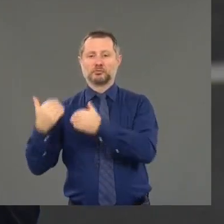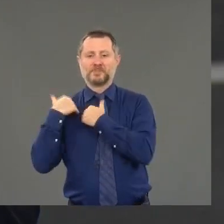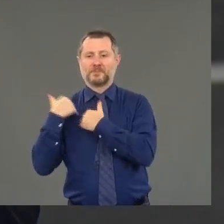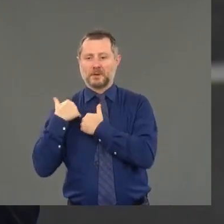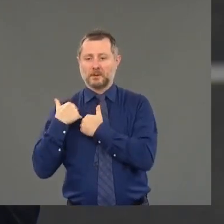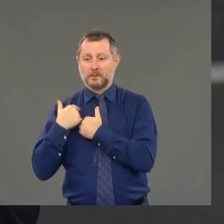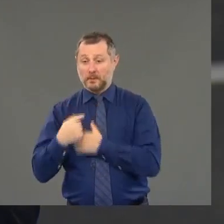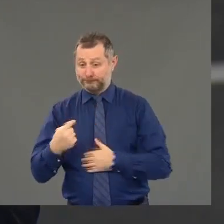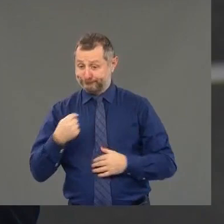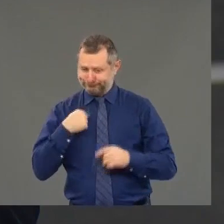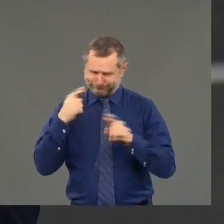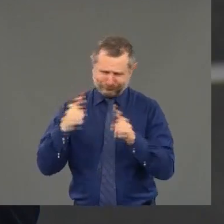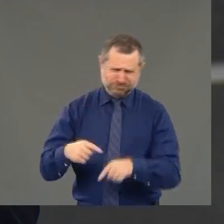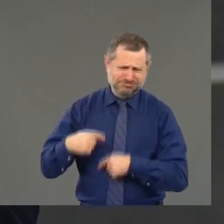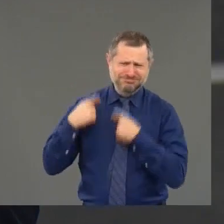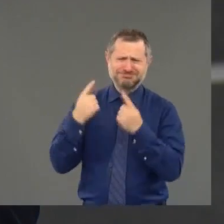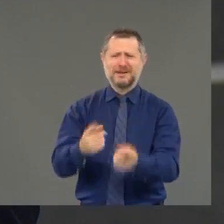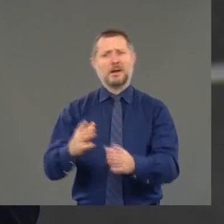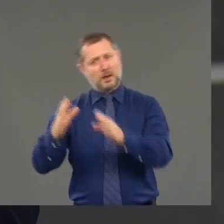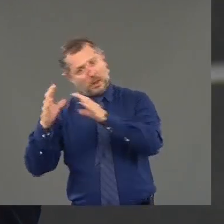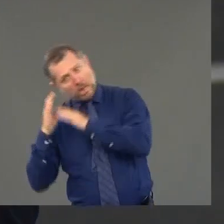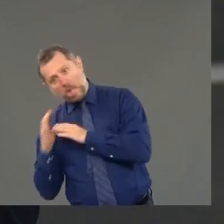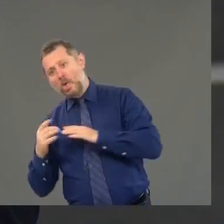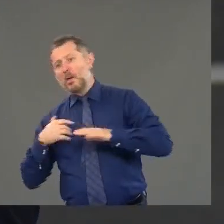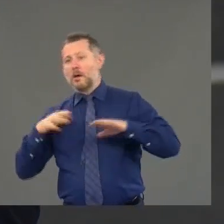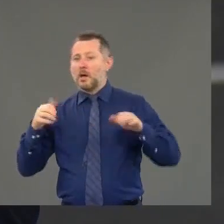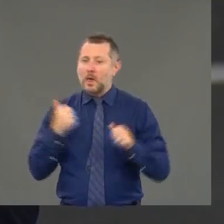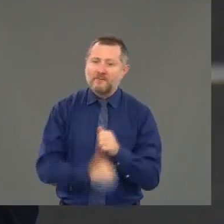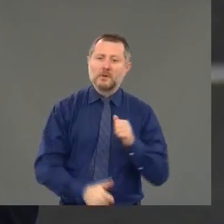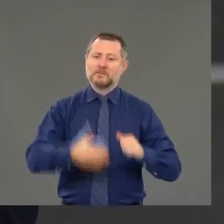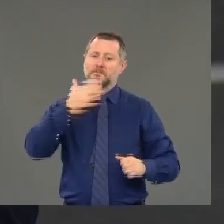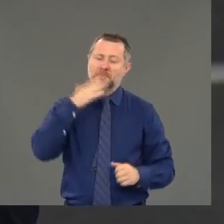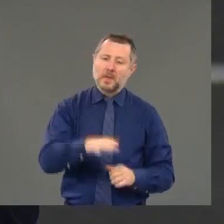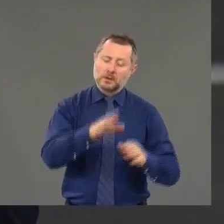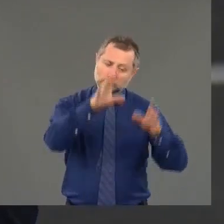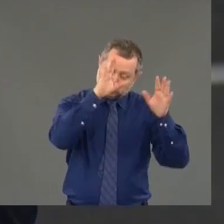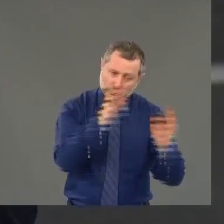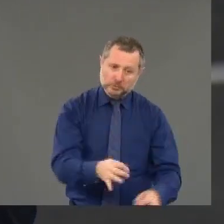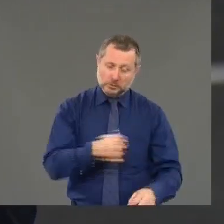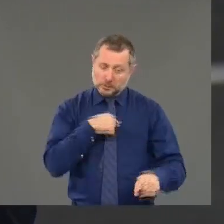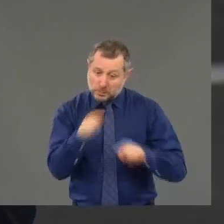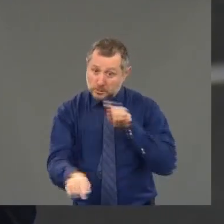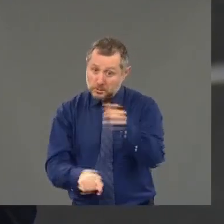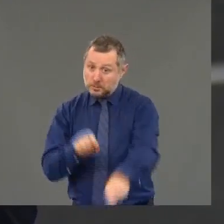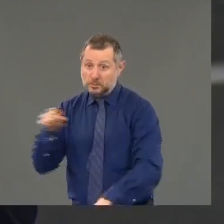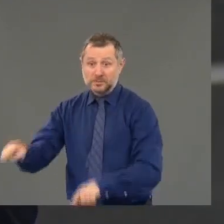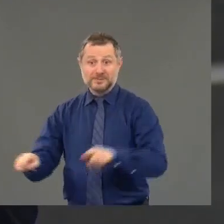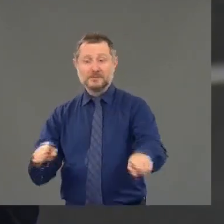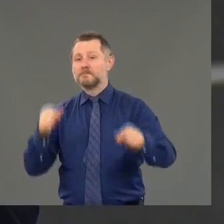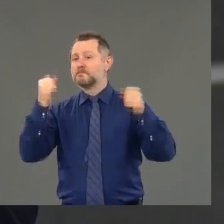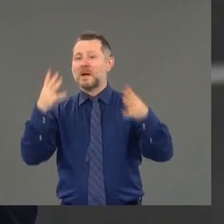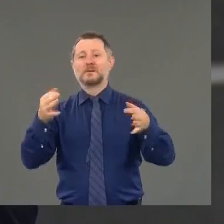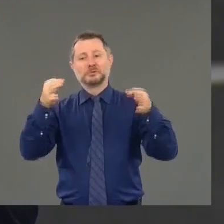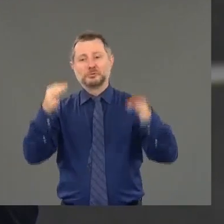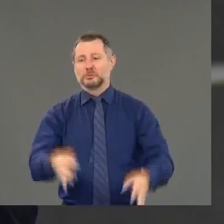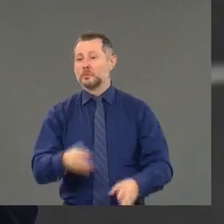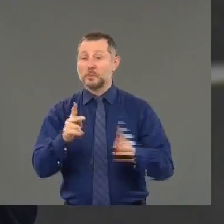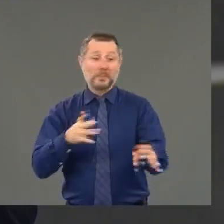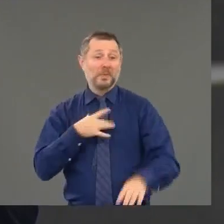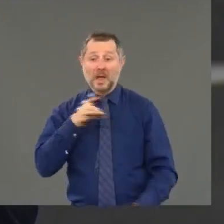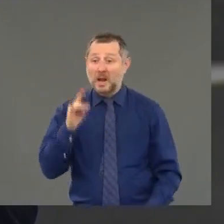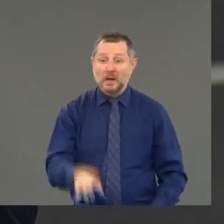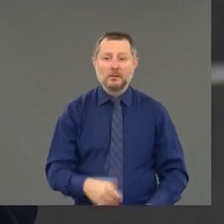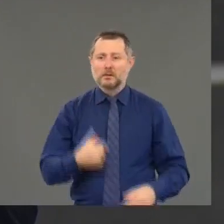taken responsibility for every bad decision and every unpopular decision, right?